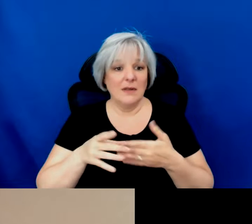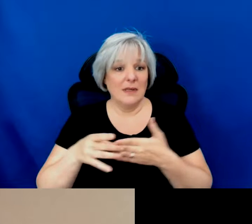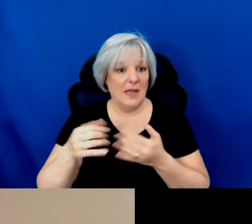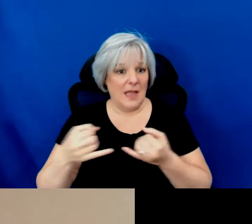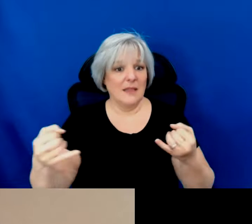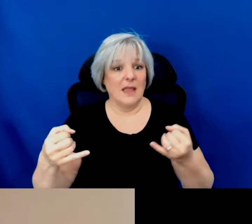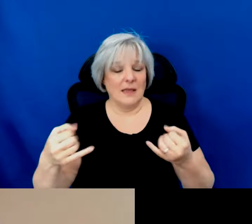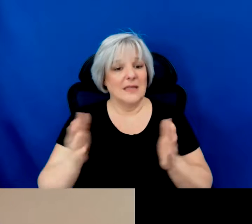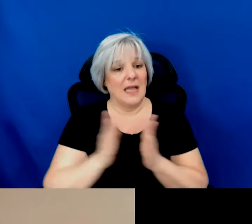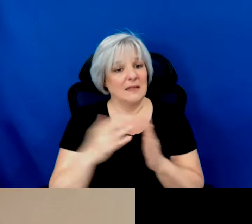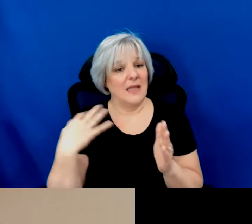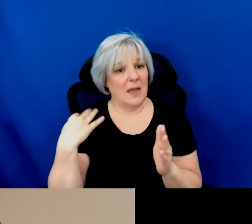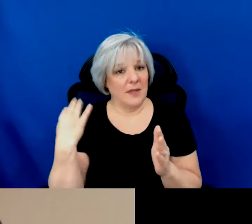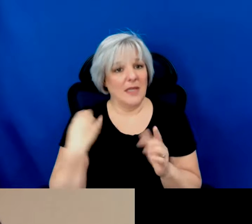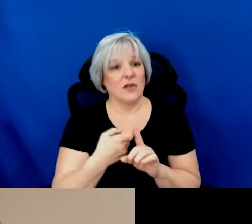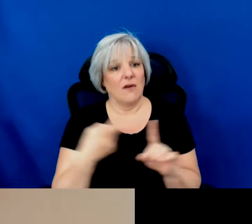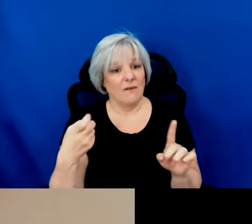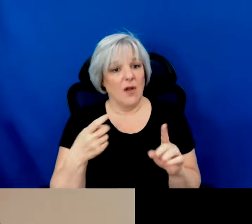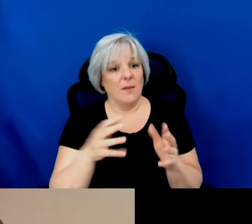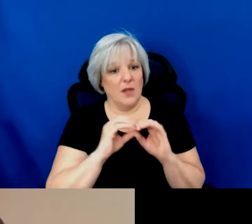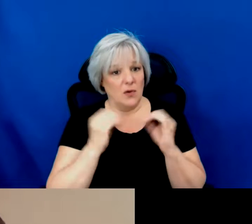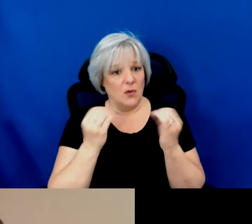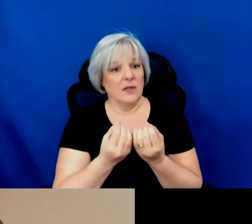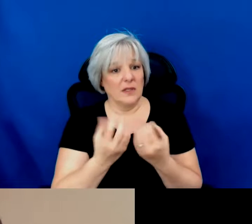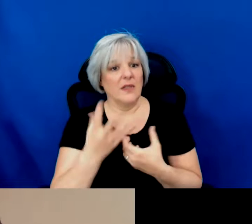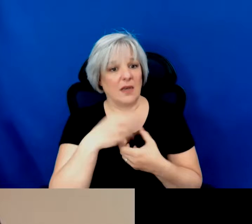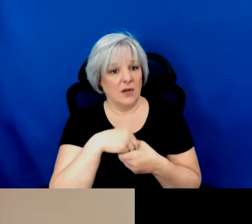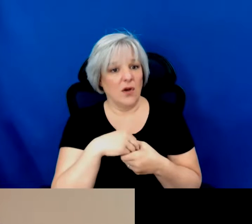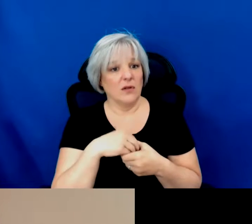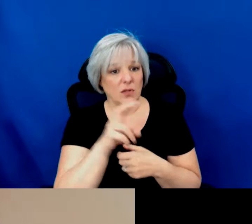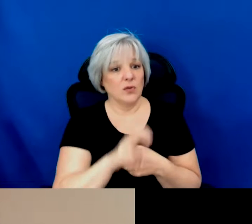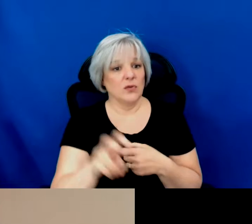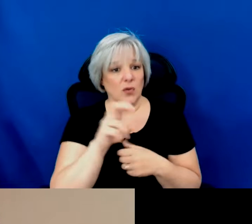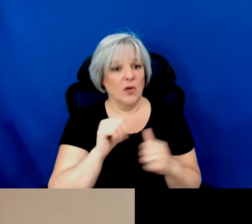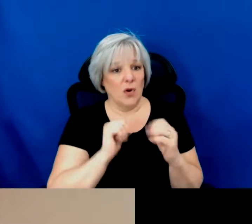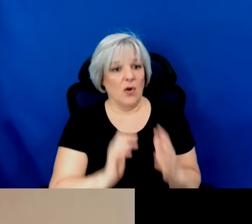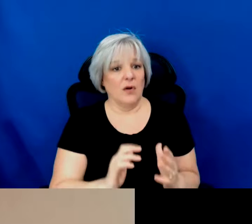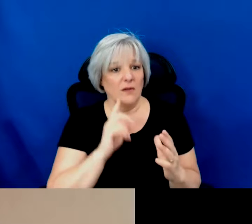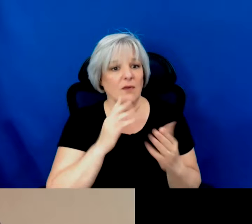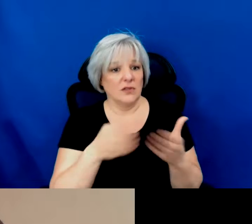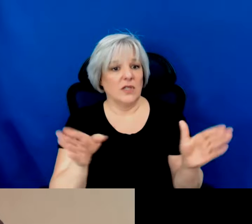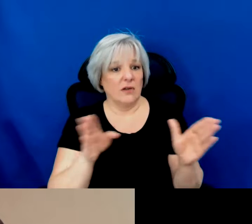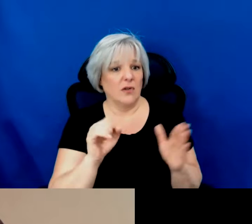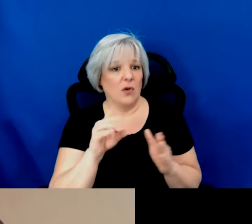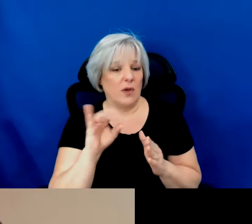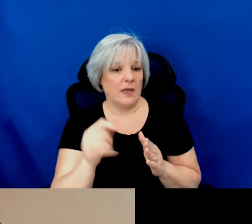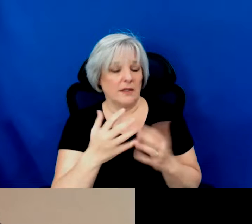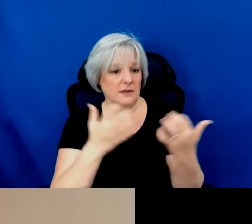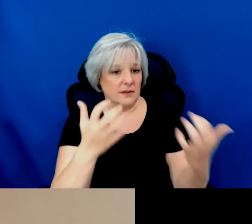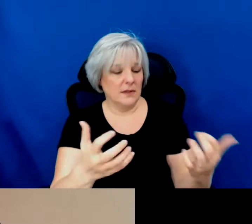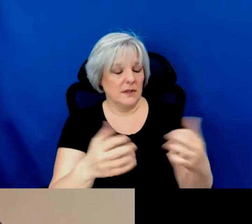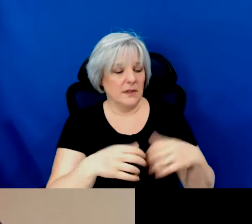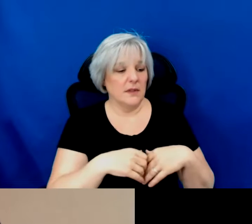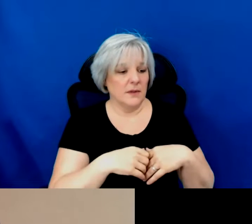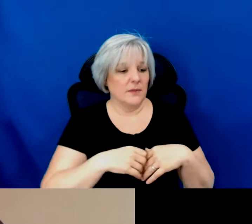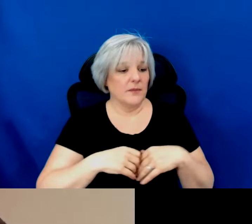applications come from an organization that engages touring artists to perform for general audiences as a significant part of